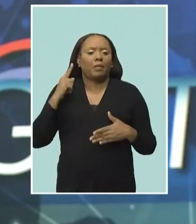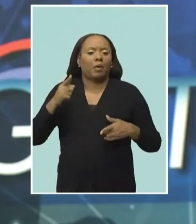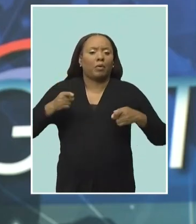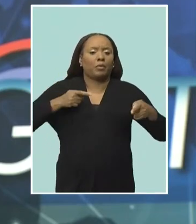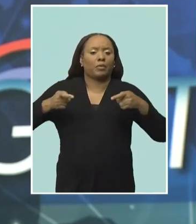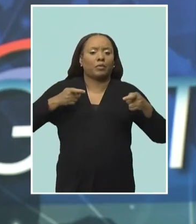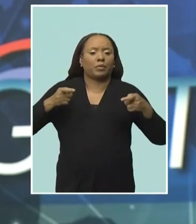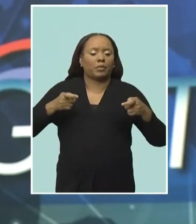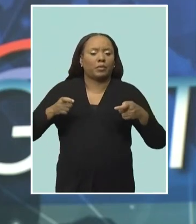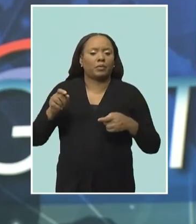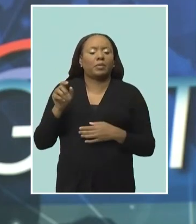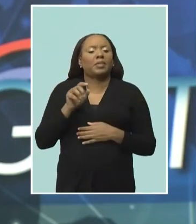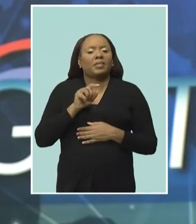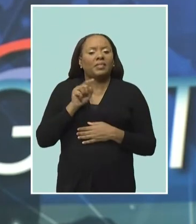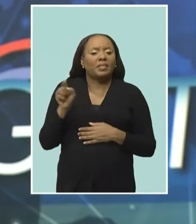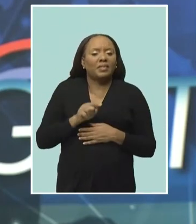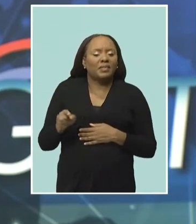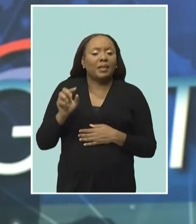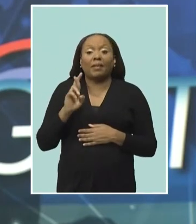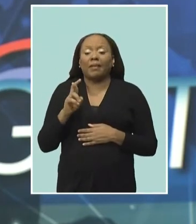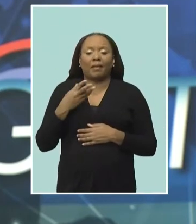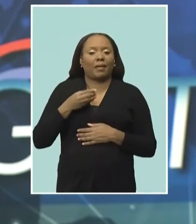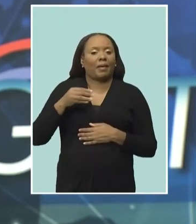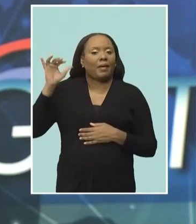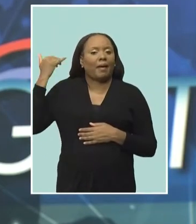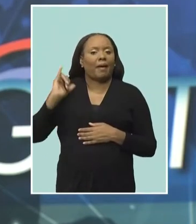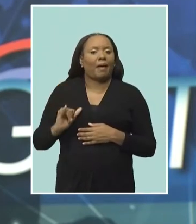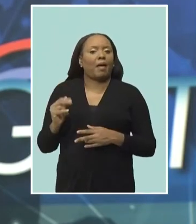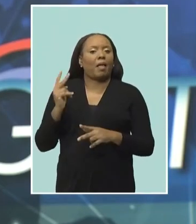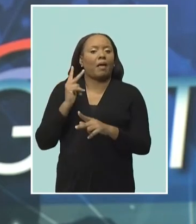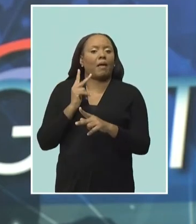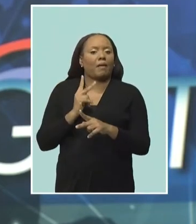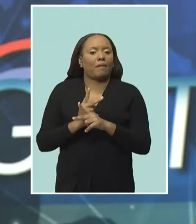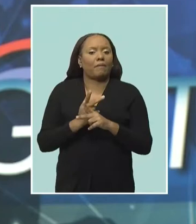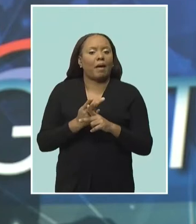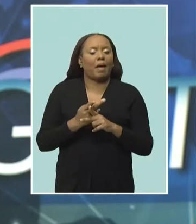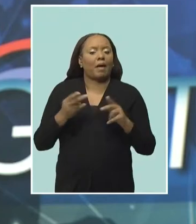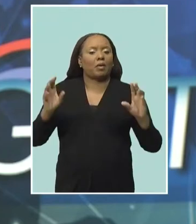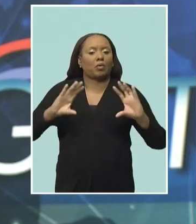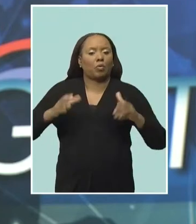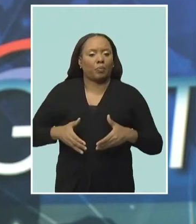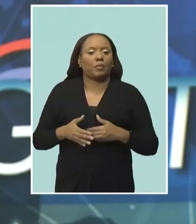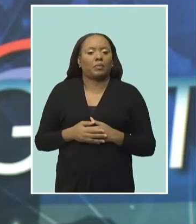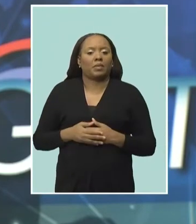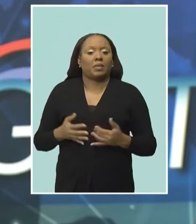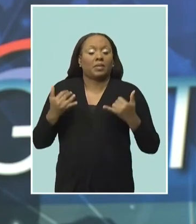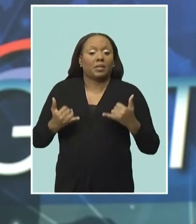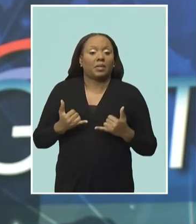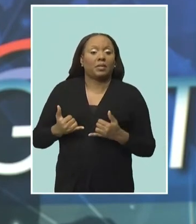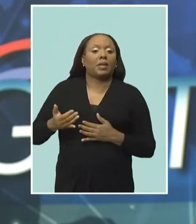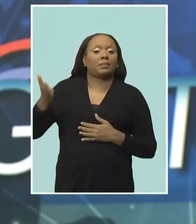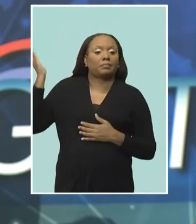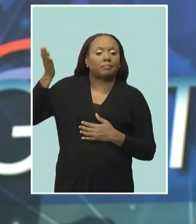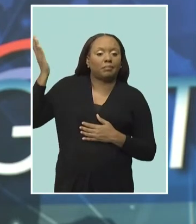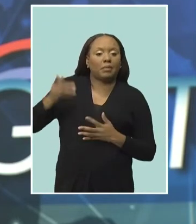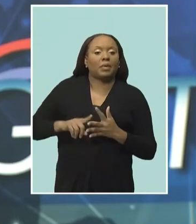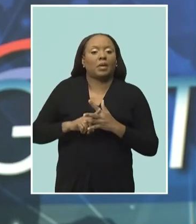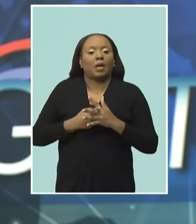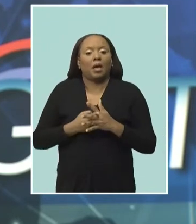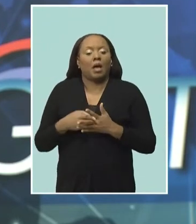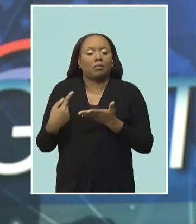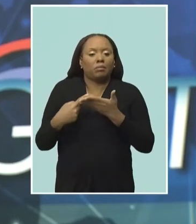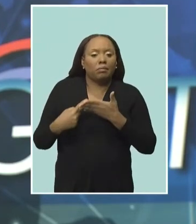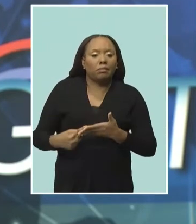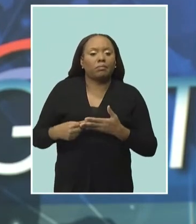vehicle sector. The first step was taken today in the House of Assembly as members started debate on the Transport Authority Amendment